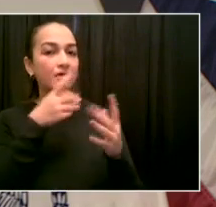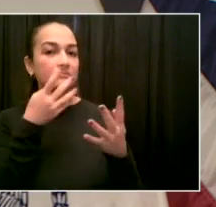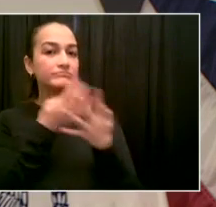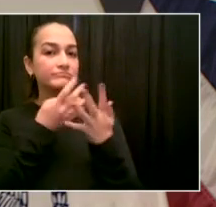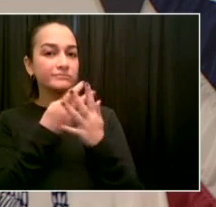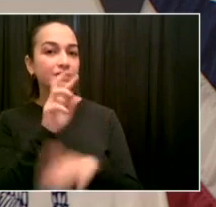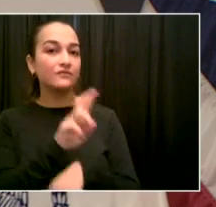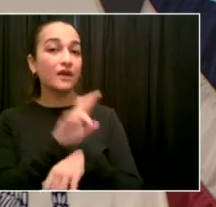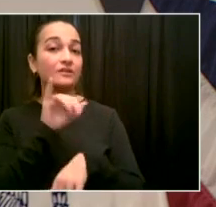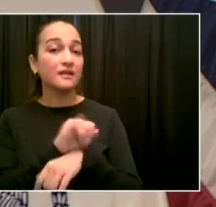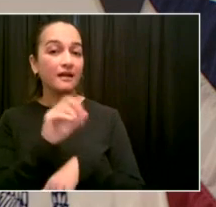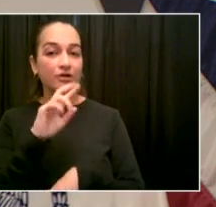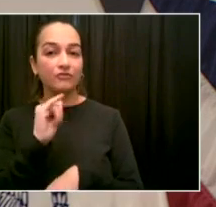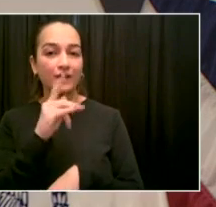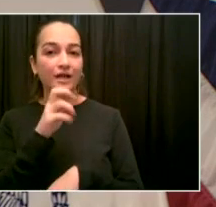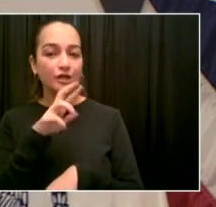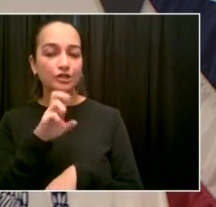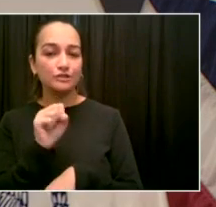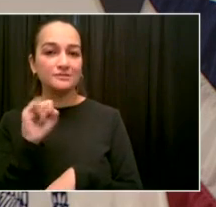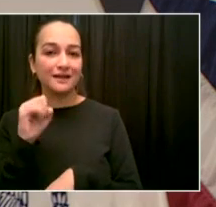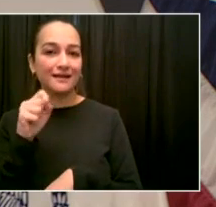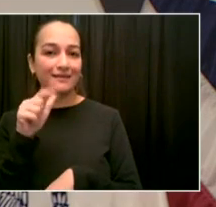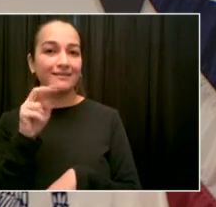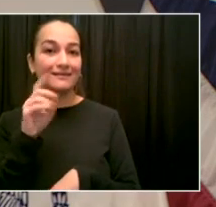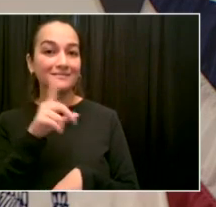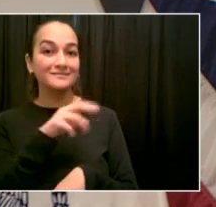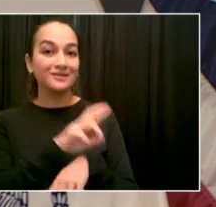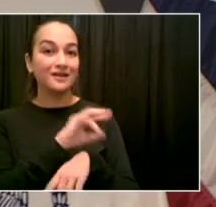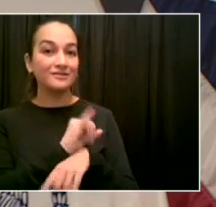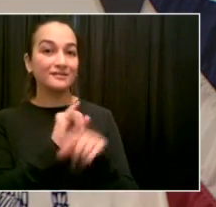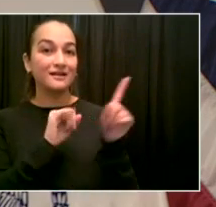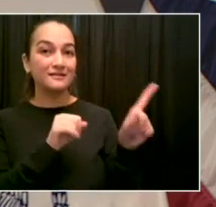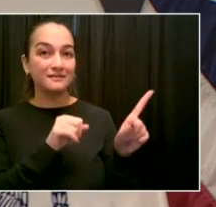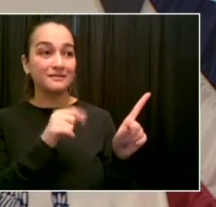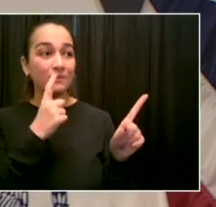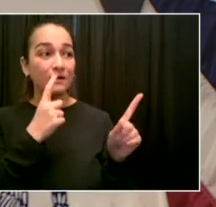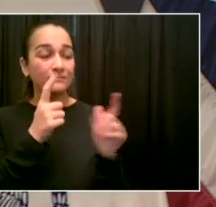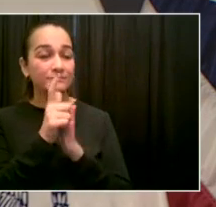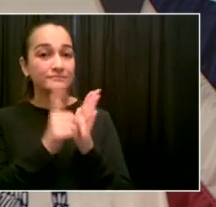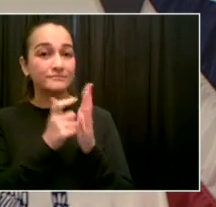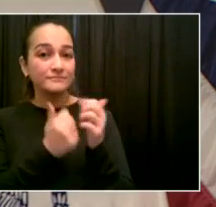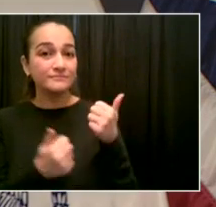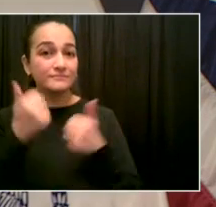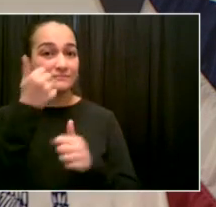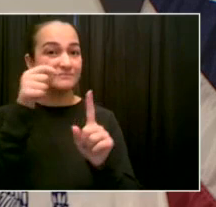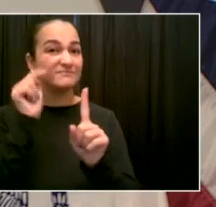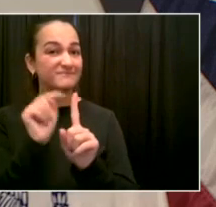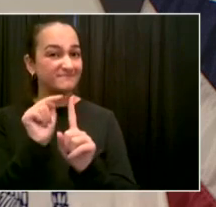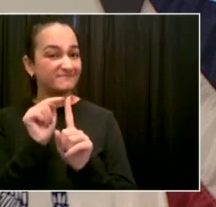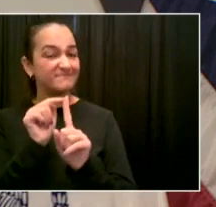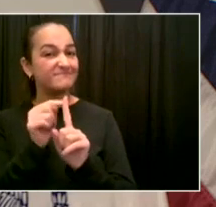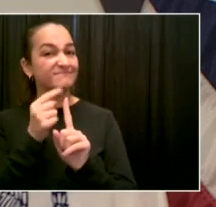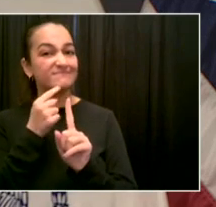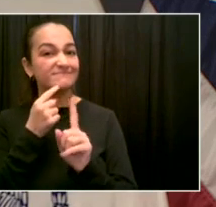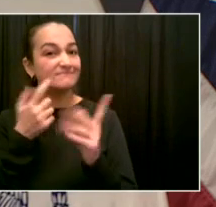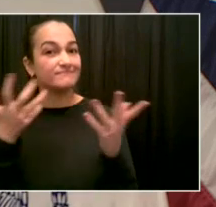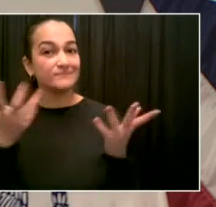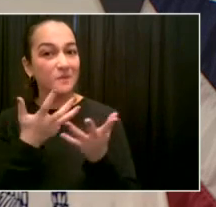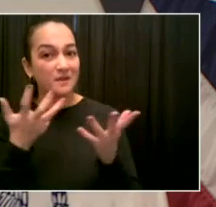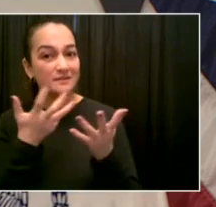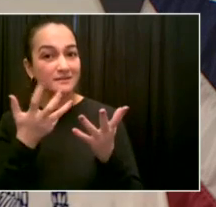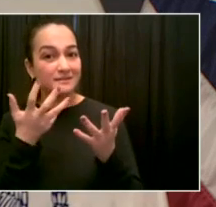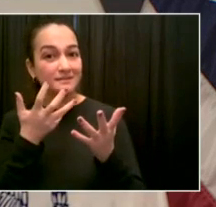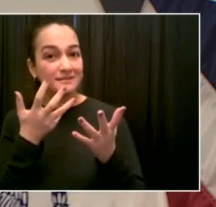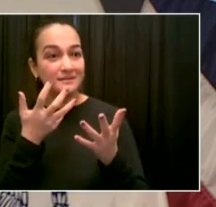D.A. who tells assistants not to request bail in nonviolent cases, but acknowledges that this might